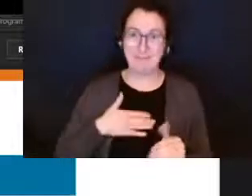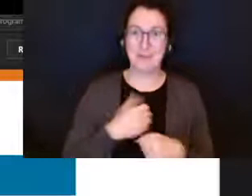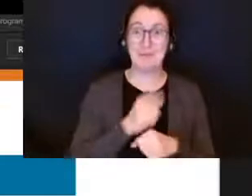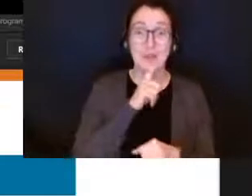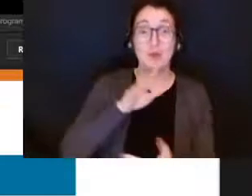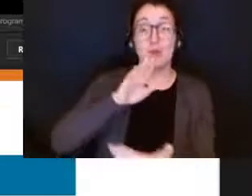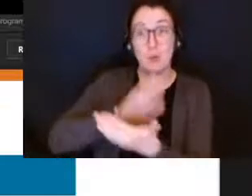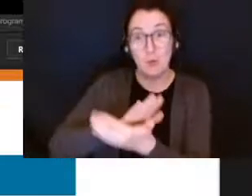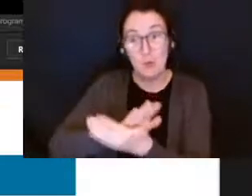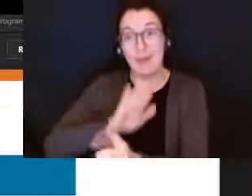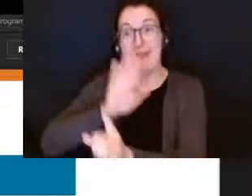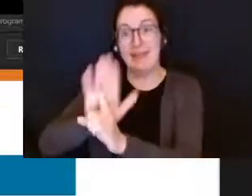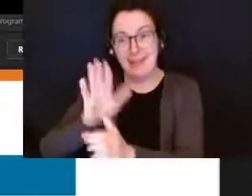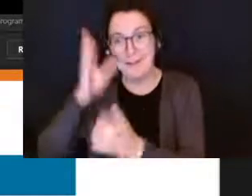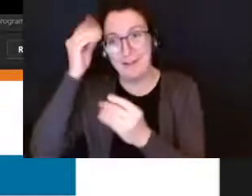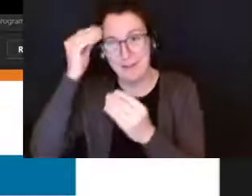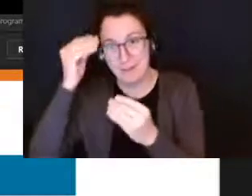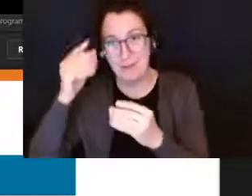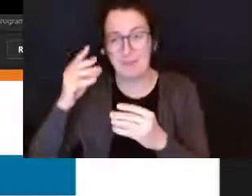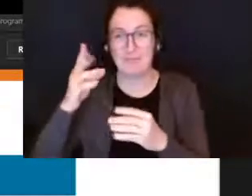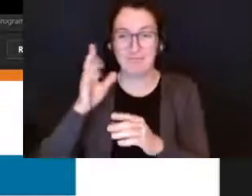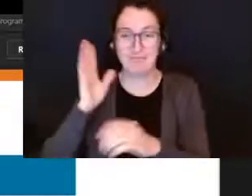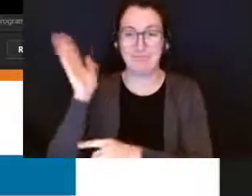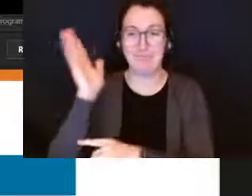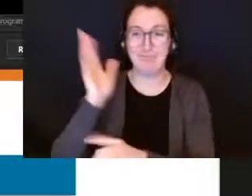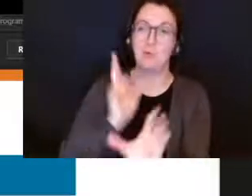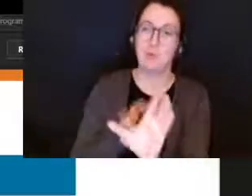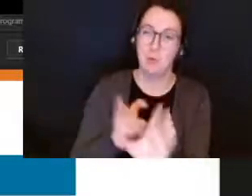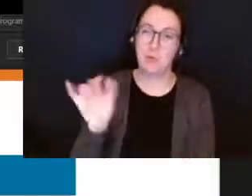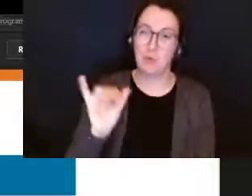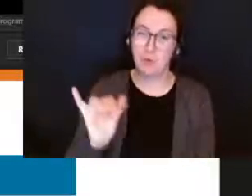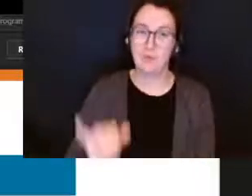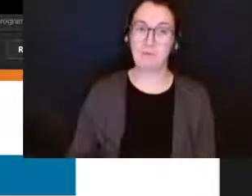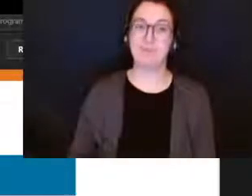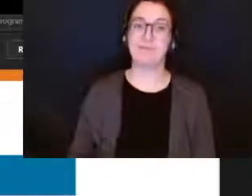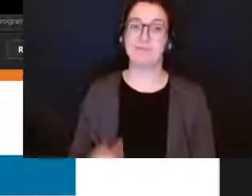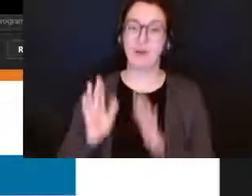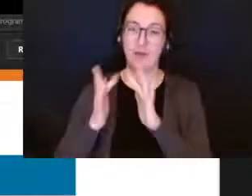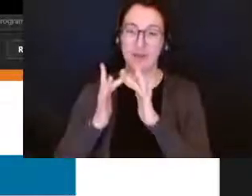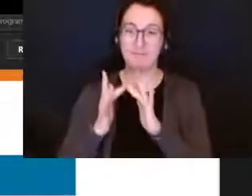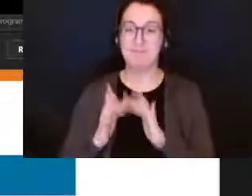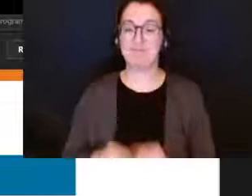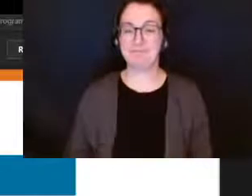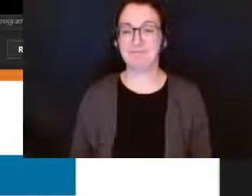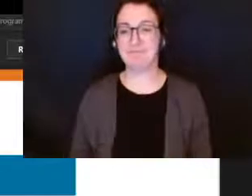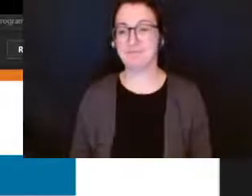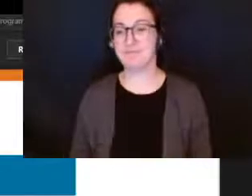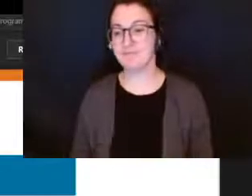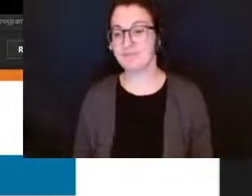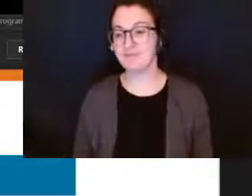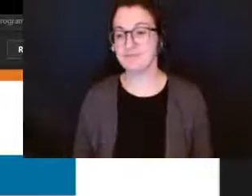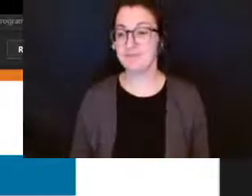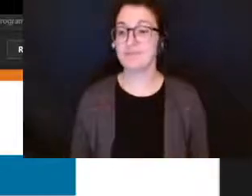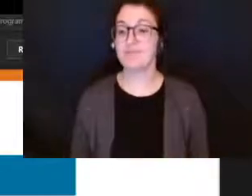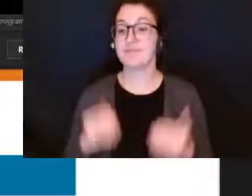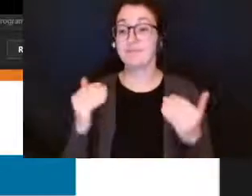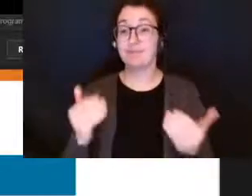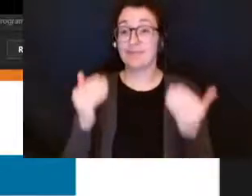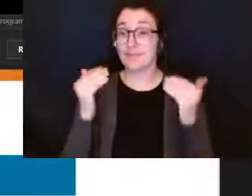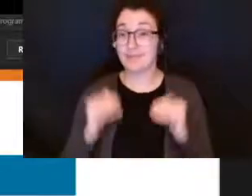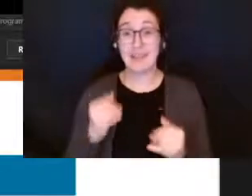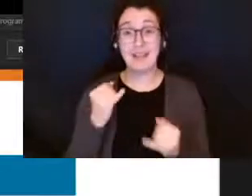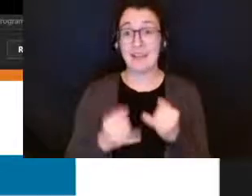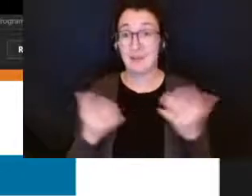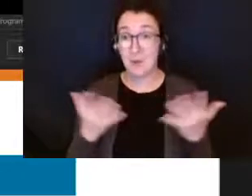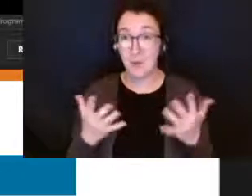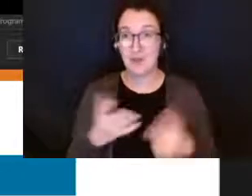at your home school as and finally is the transition visit so part of the